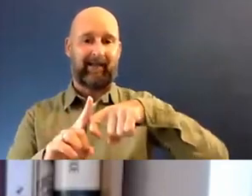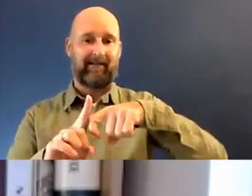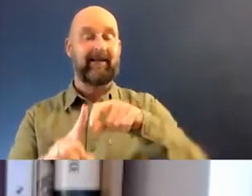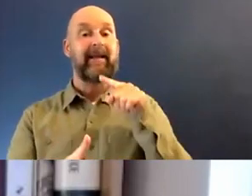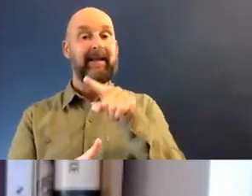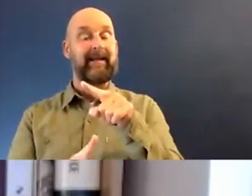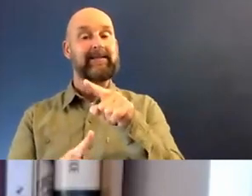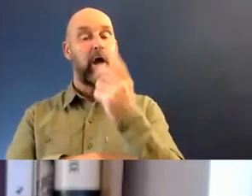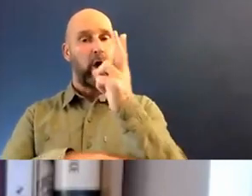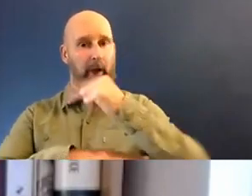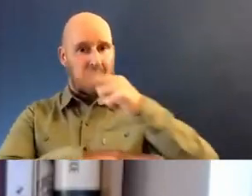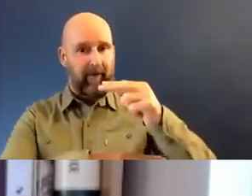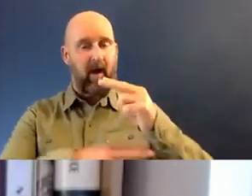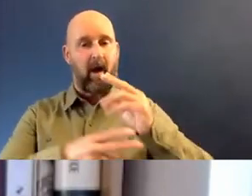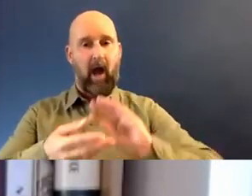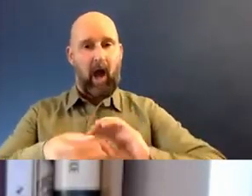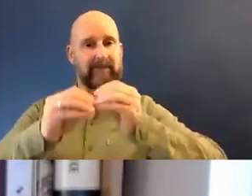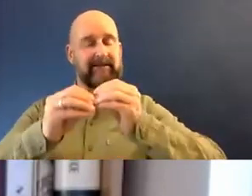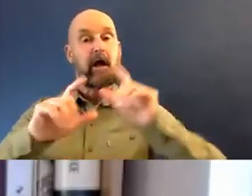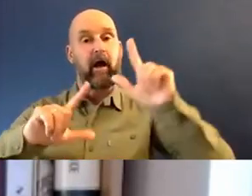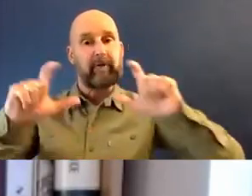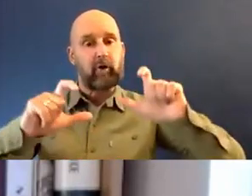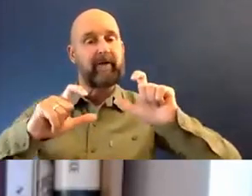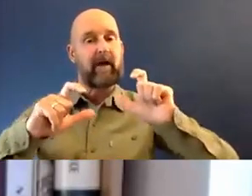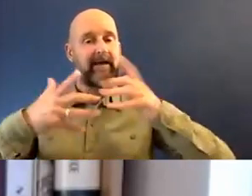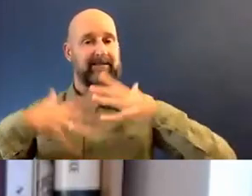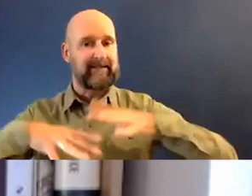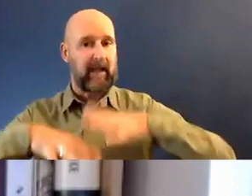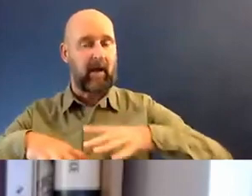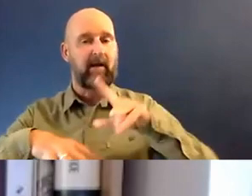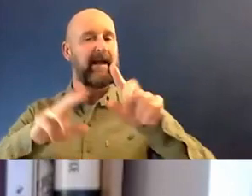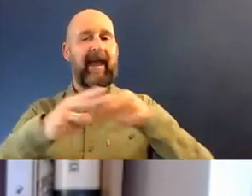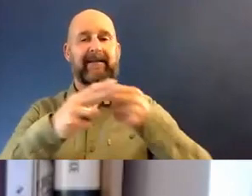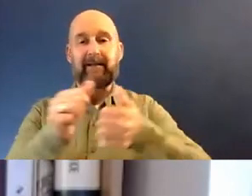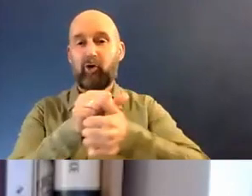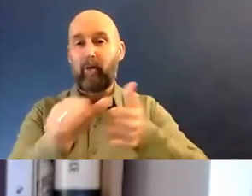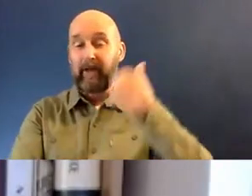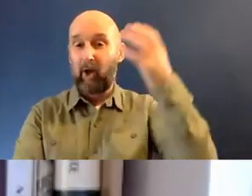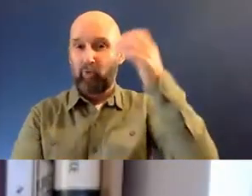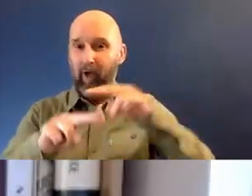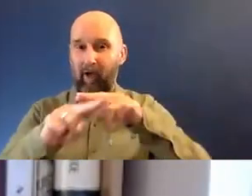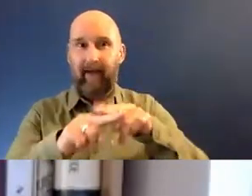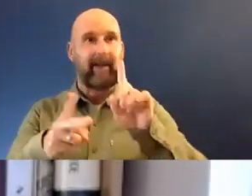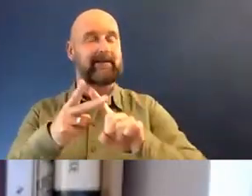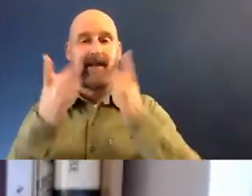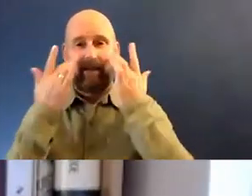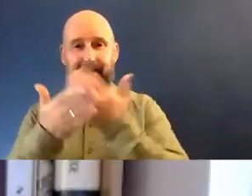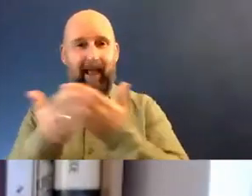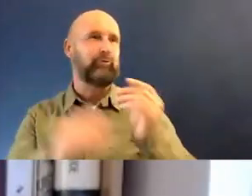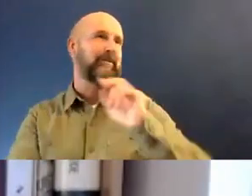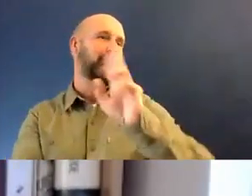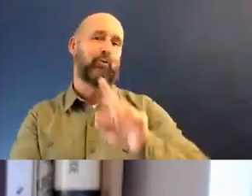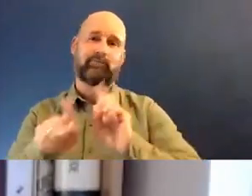calligrapher, designer, and photographer. He has worked with international corporations, royalty, galleries, schools, and individuals